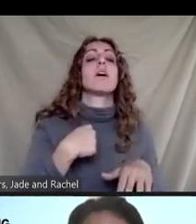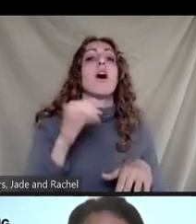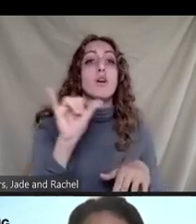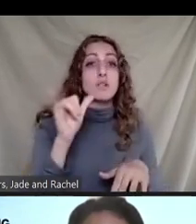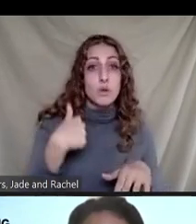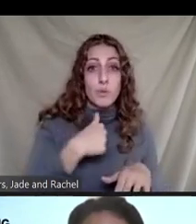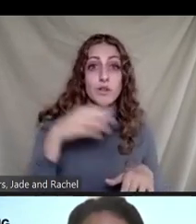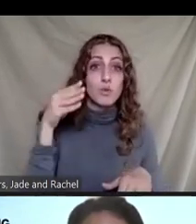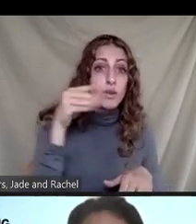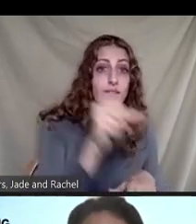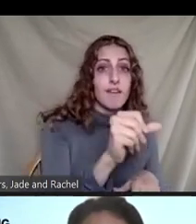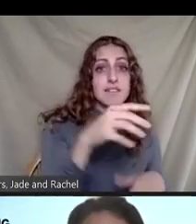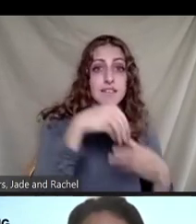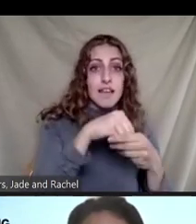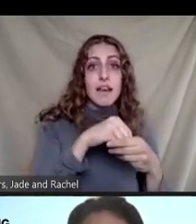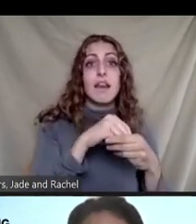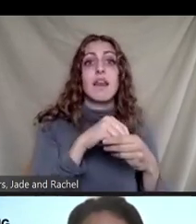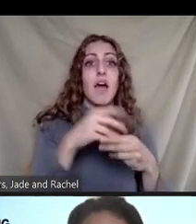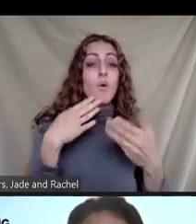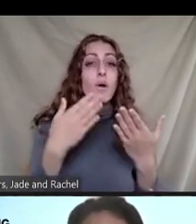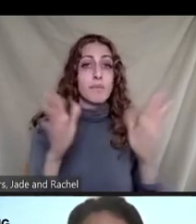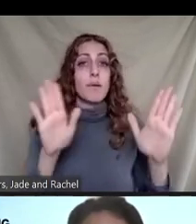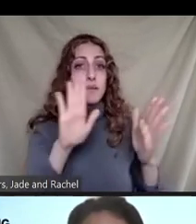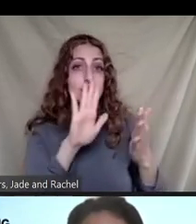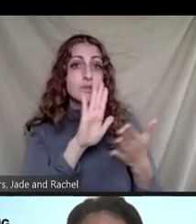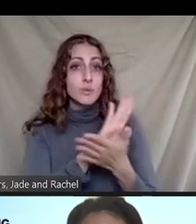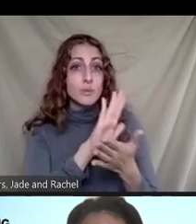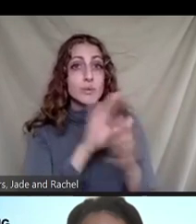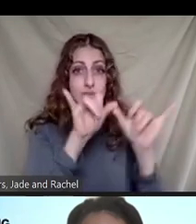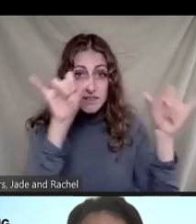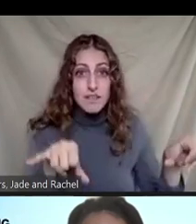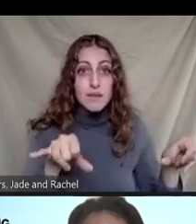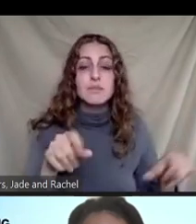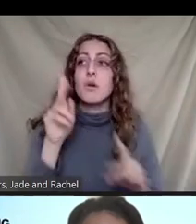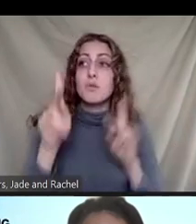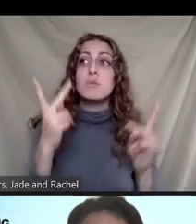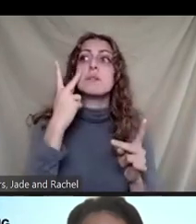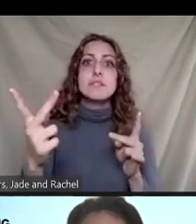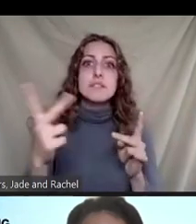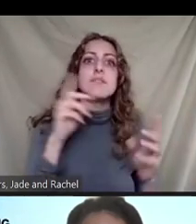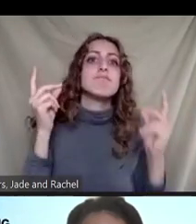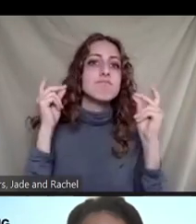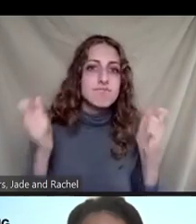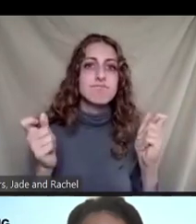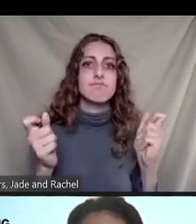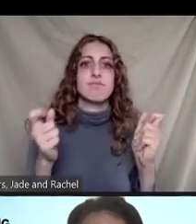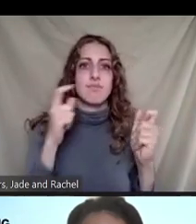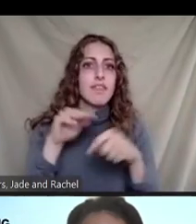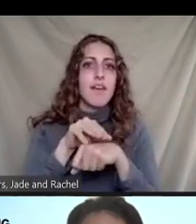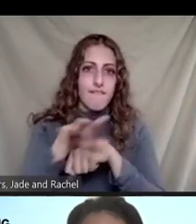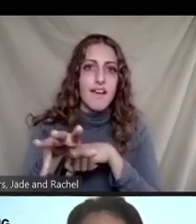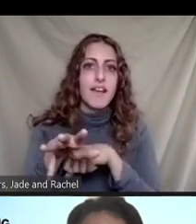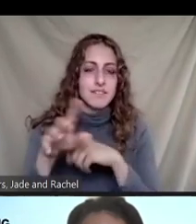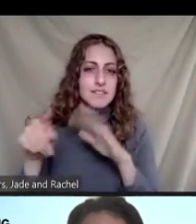that every community would be able to feel the benefits immediately rather than concentrating them in some, you know, large, large